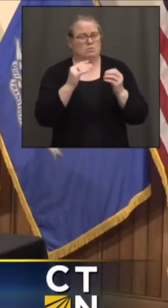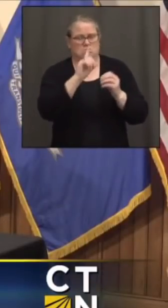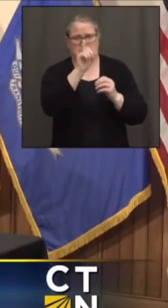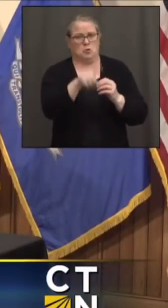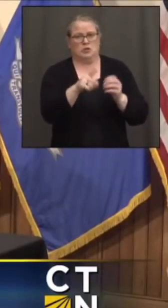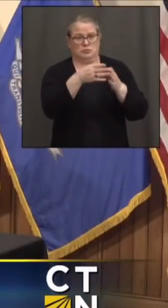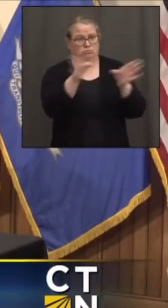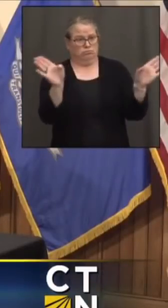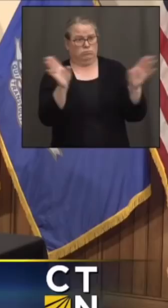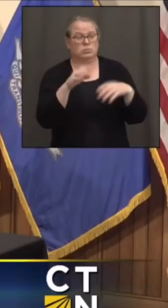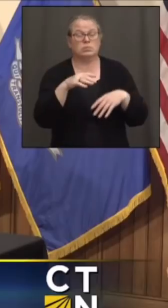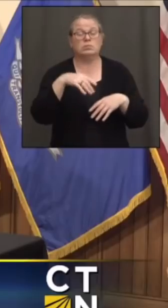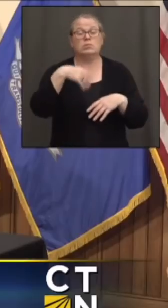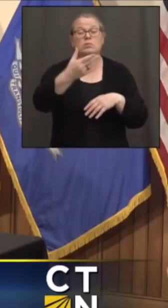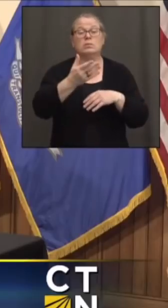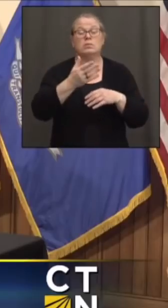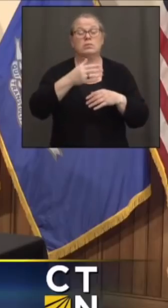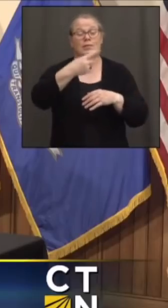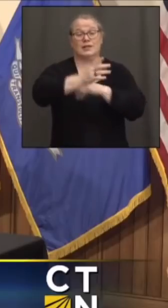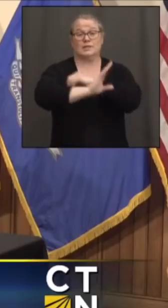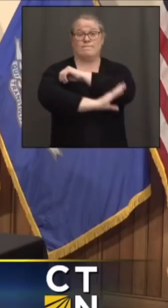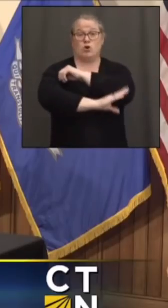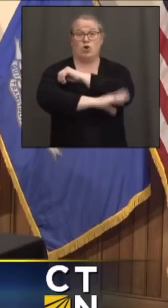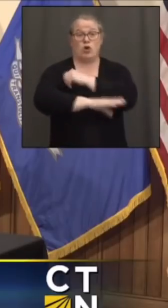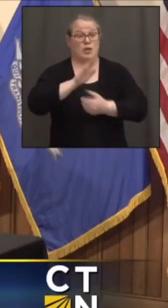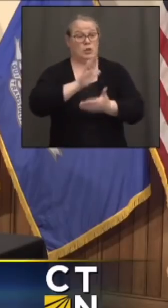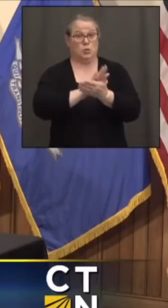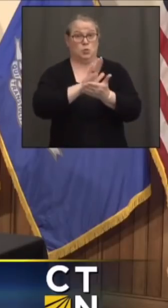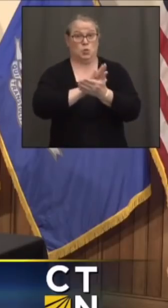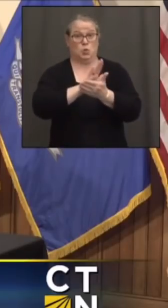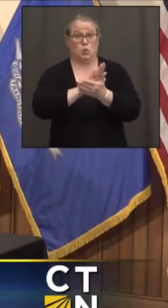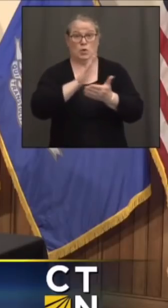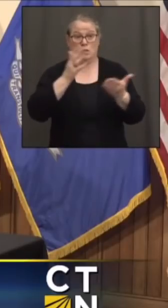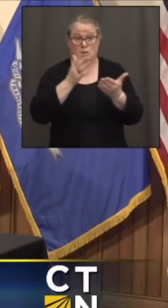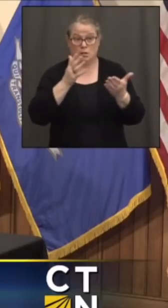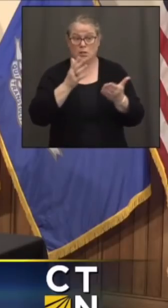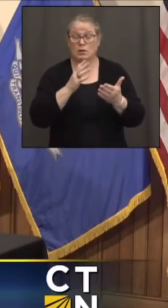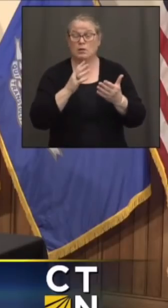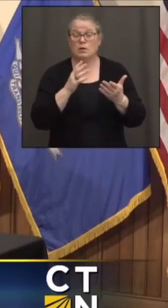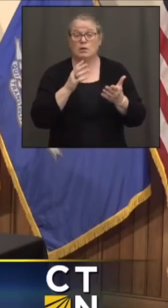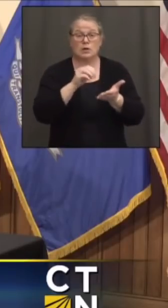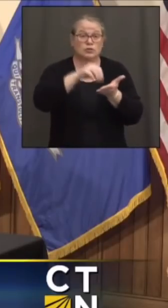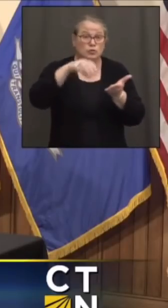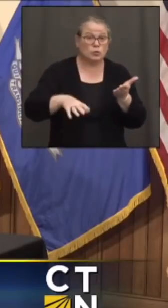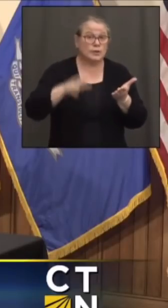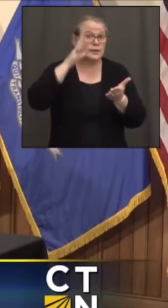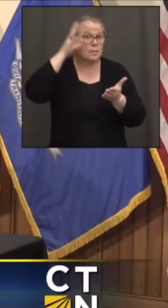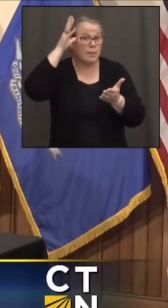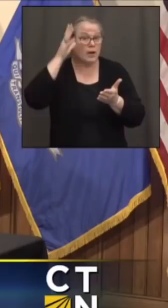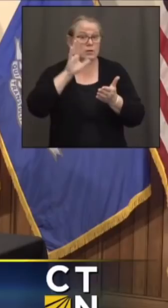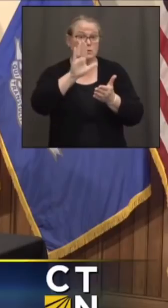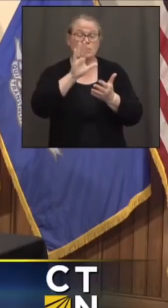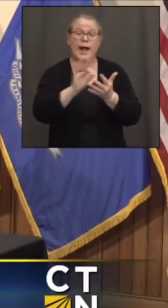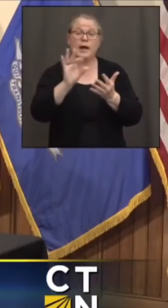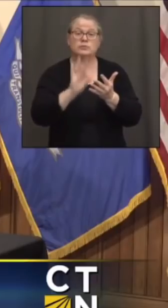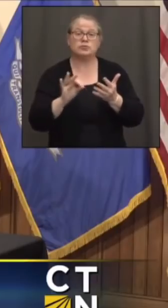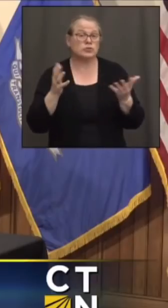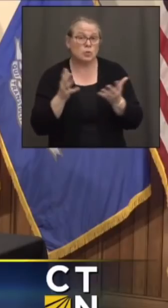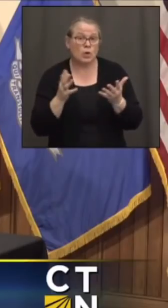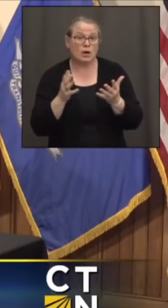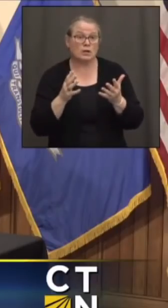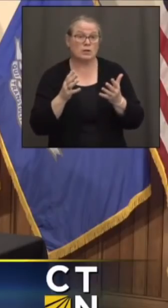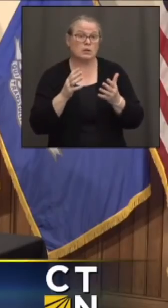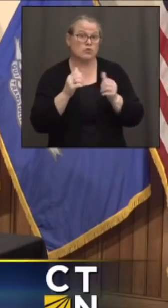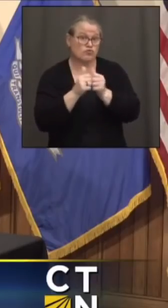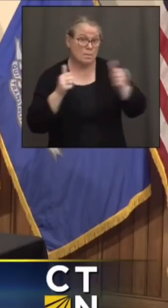the upcoming school year, what kind of options do students and parents have if they want to learn remotely